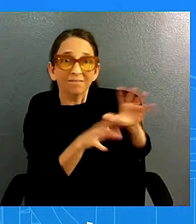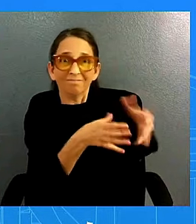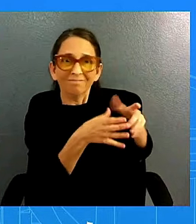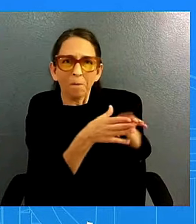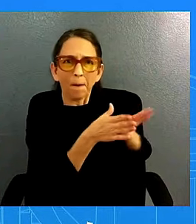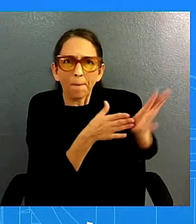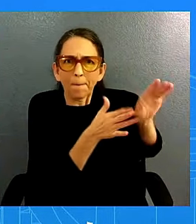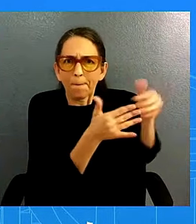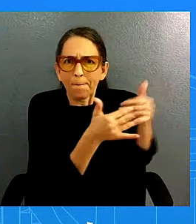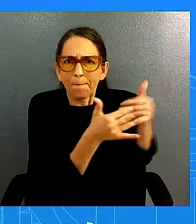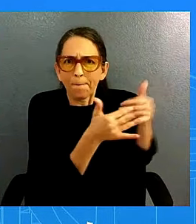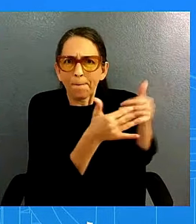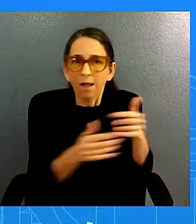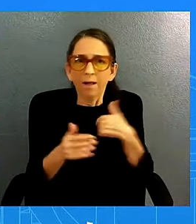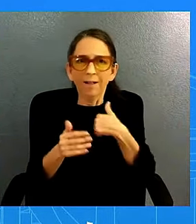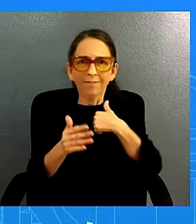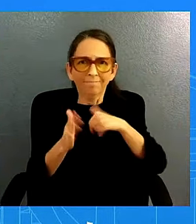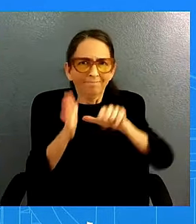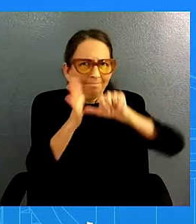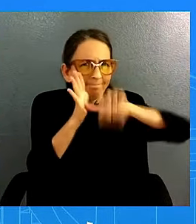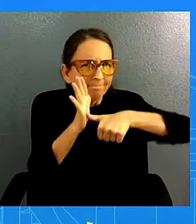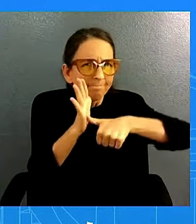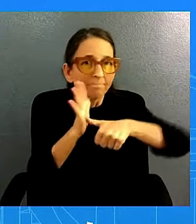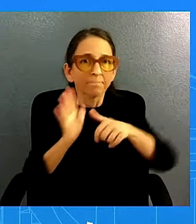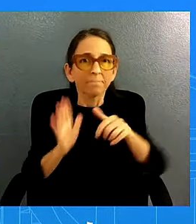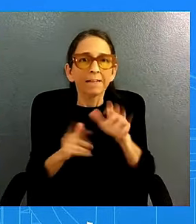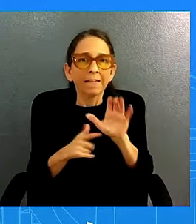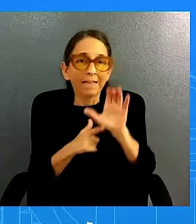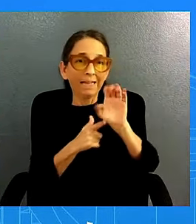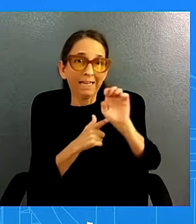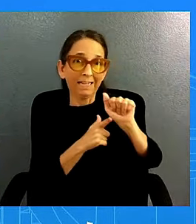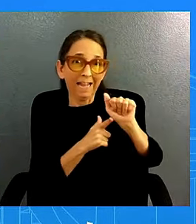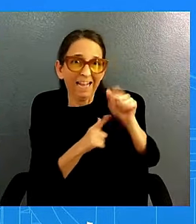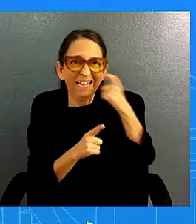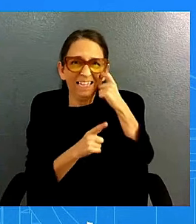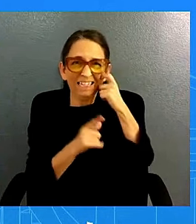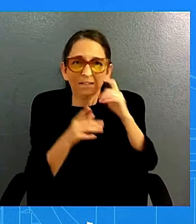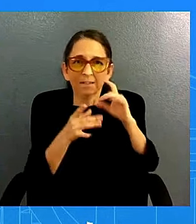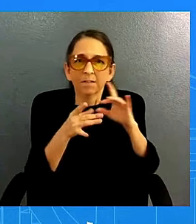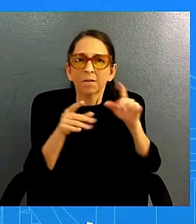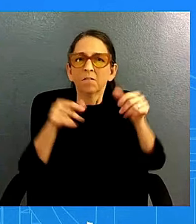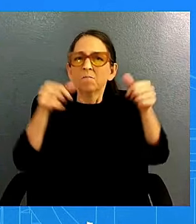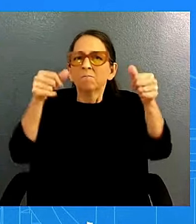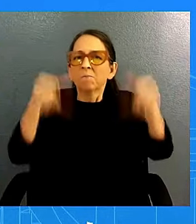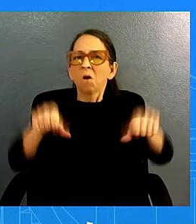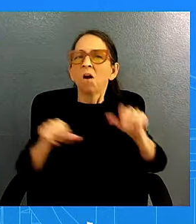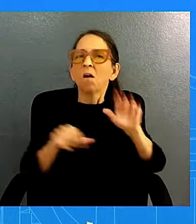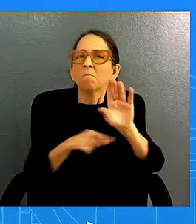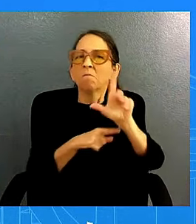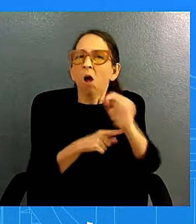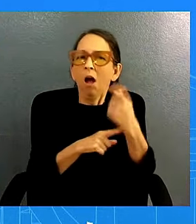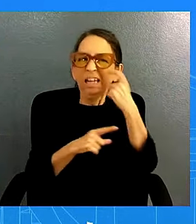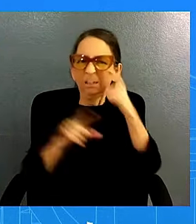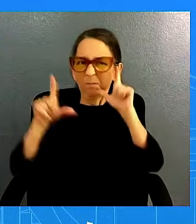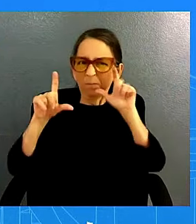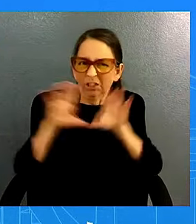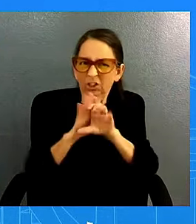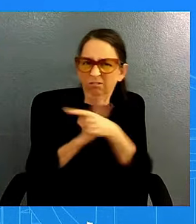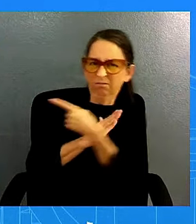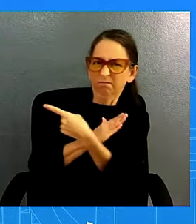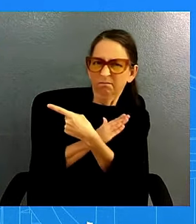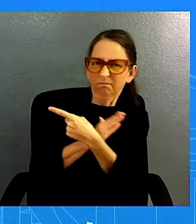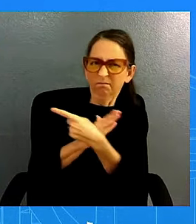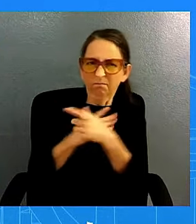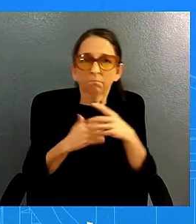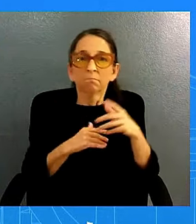cea's most recent blog post if i can get figure one thank you uh so uh this is a blog post that you can get from the cea